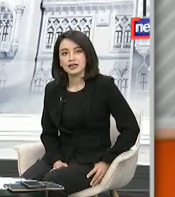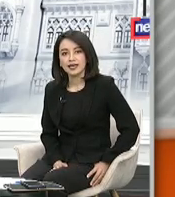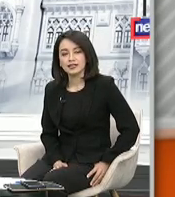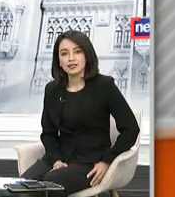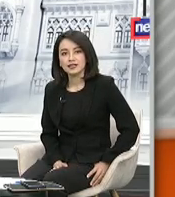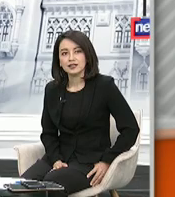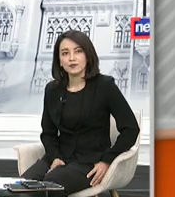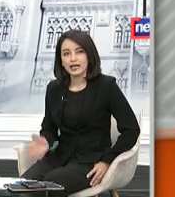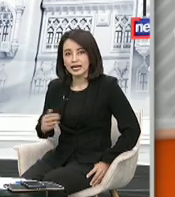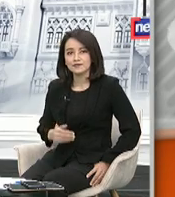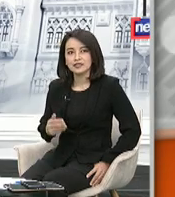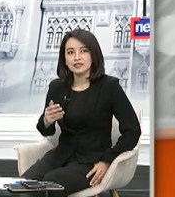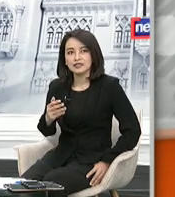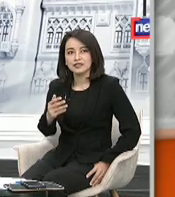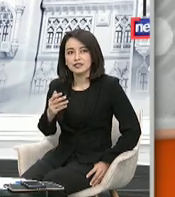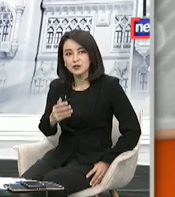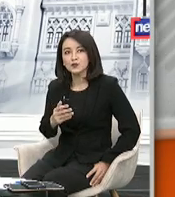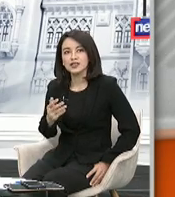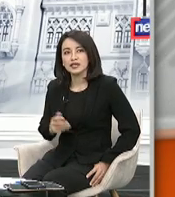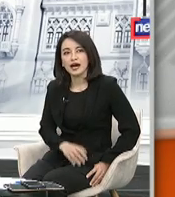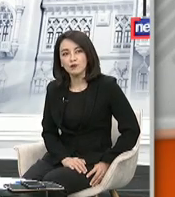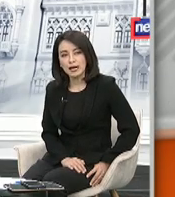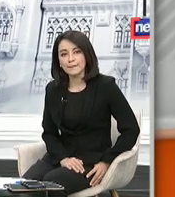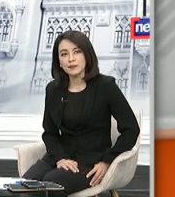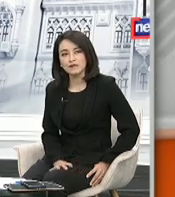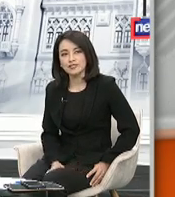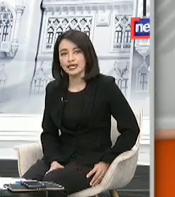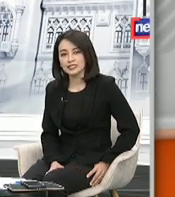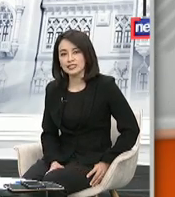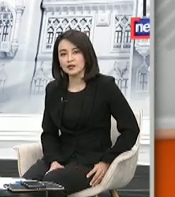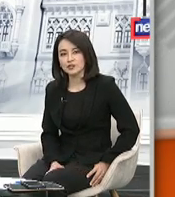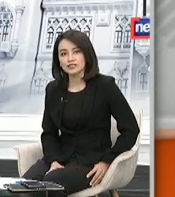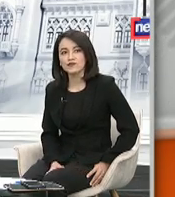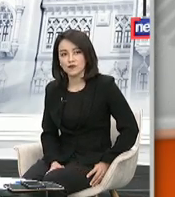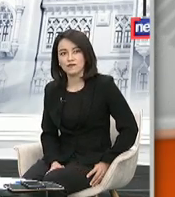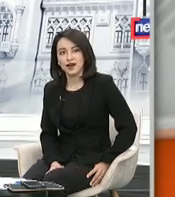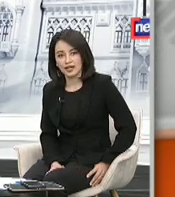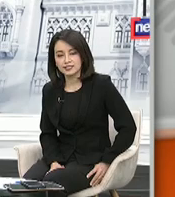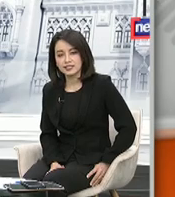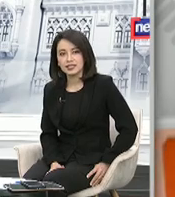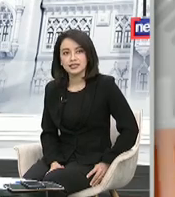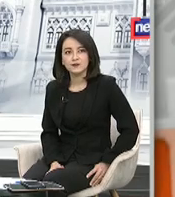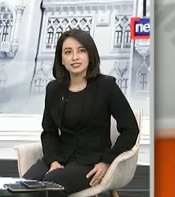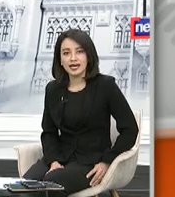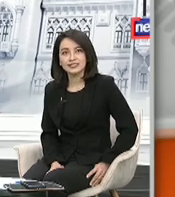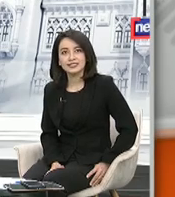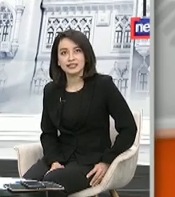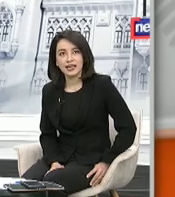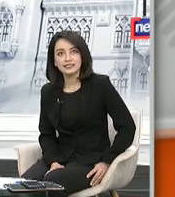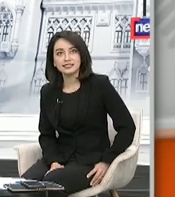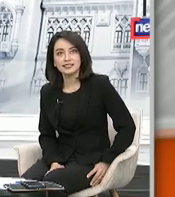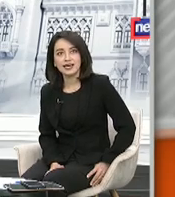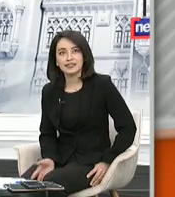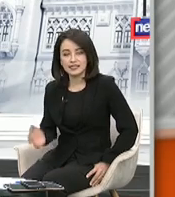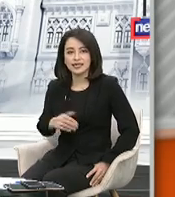Like right after, he knew the outcome of the election on 24th of March. He resigned